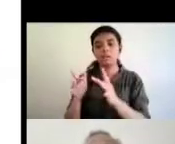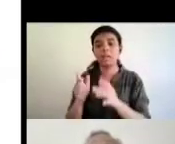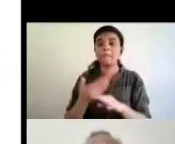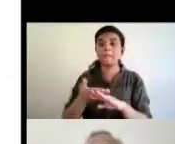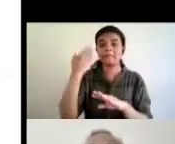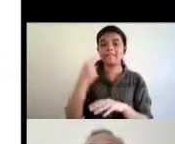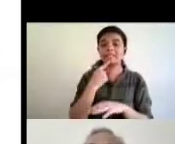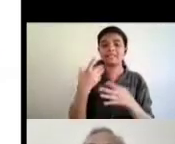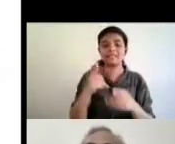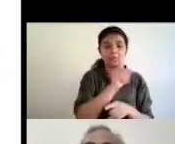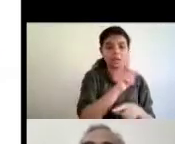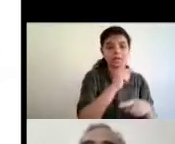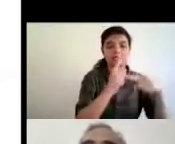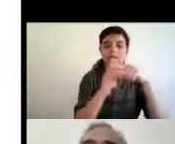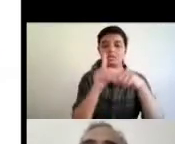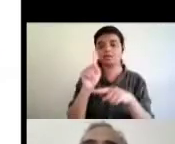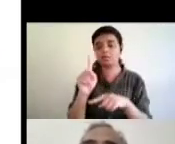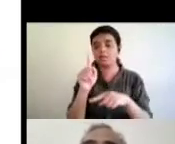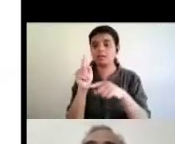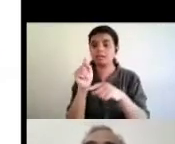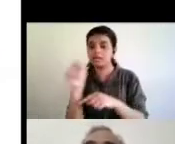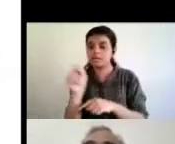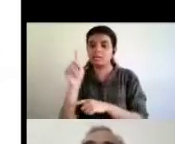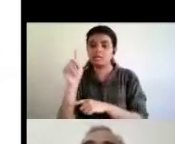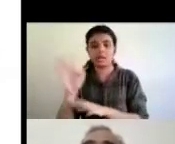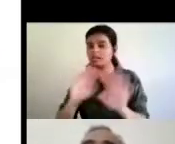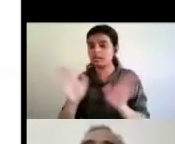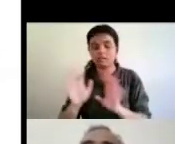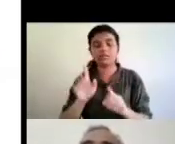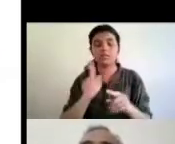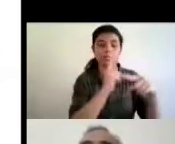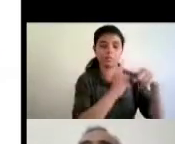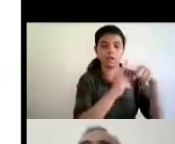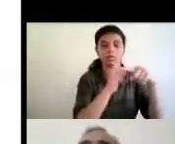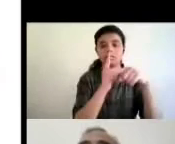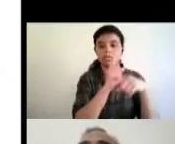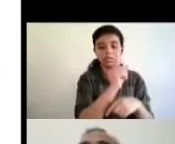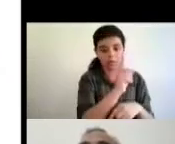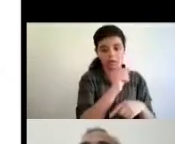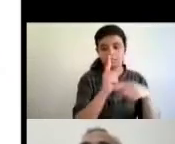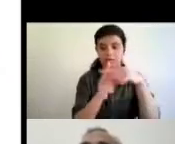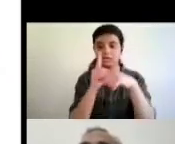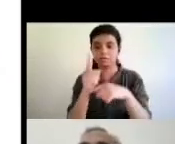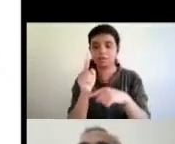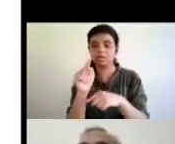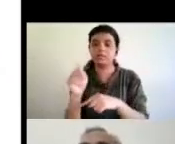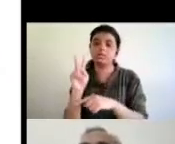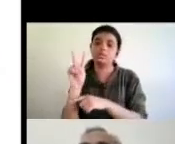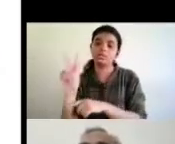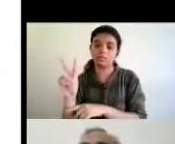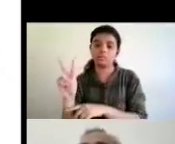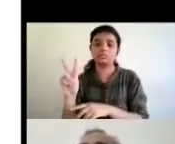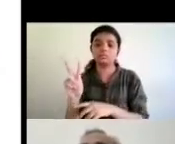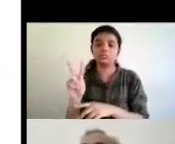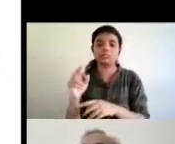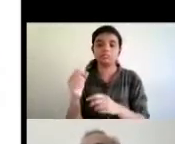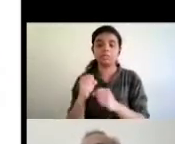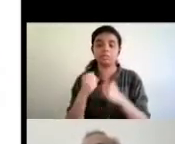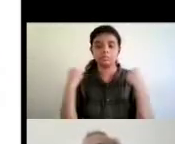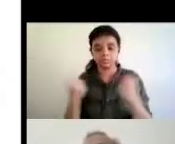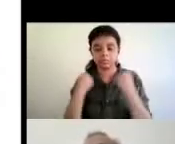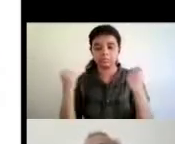produced it is made available to anybody all across the country so like um i would give a clear example like